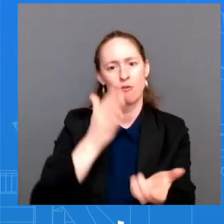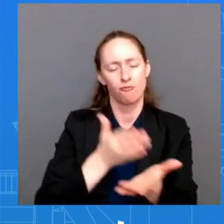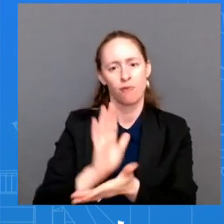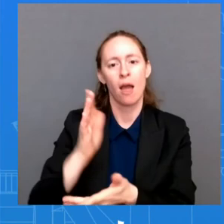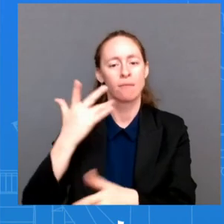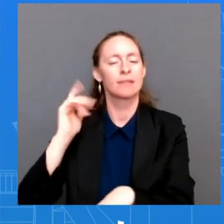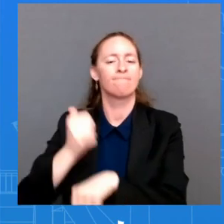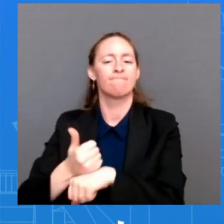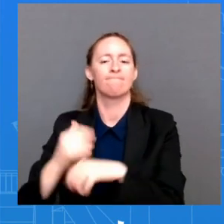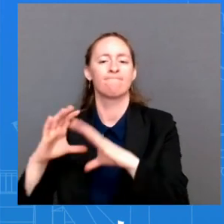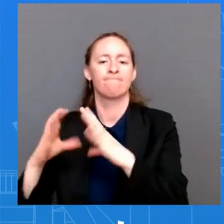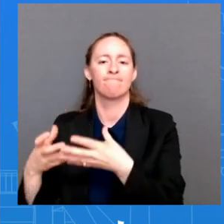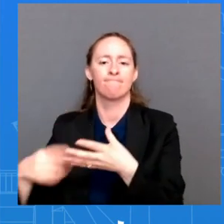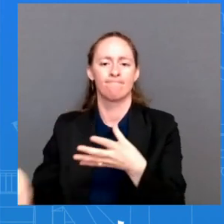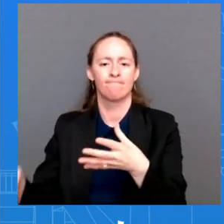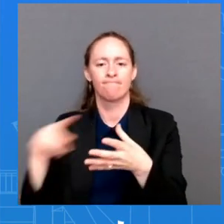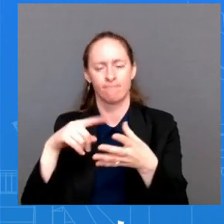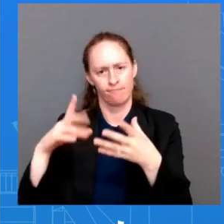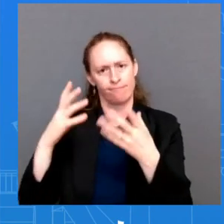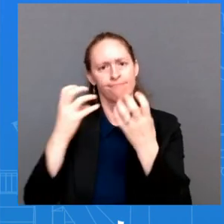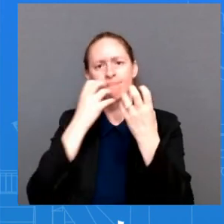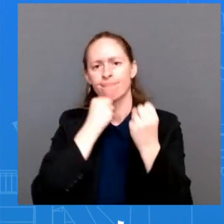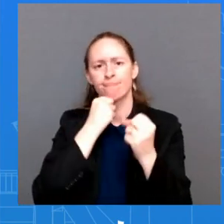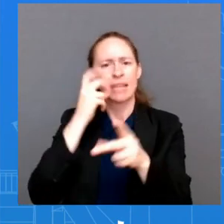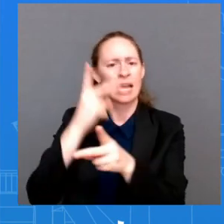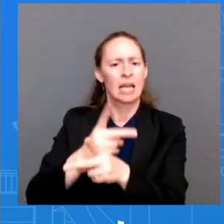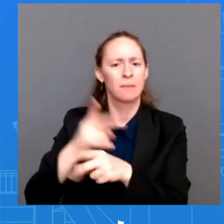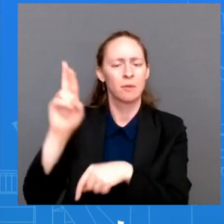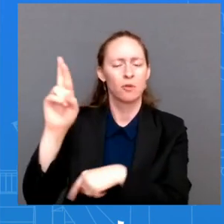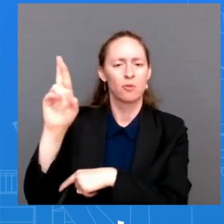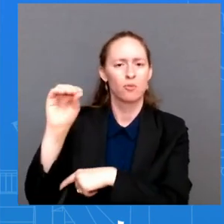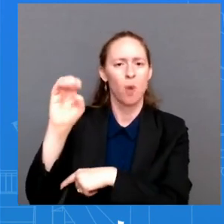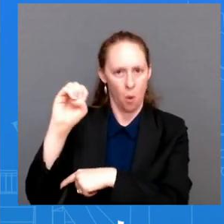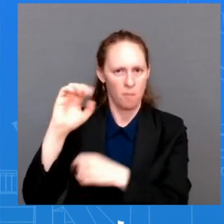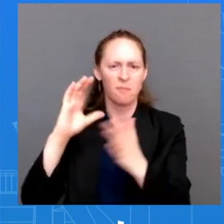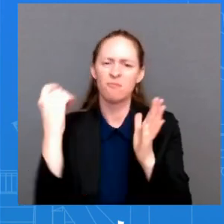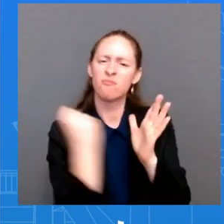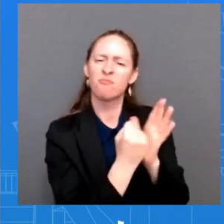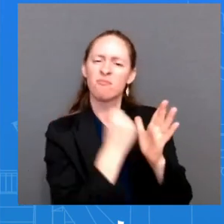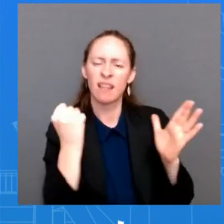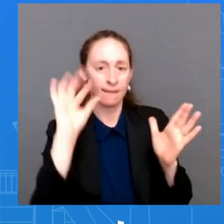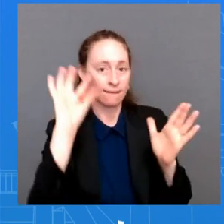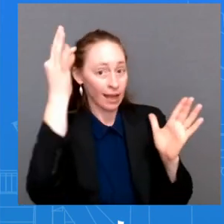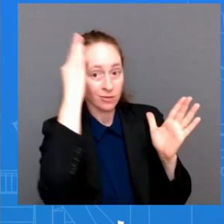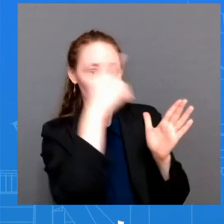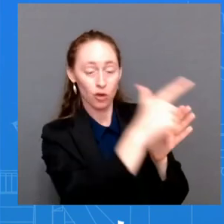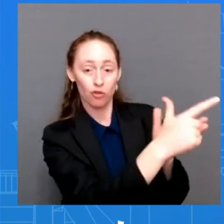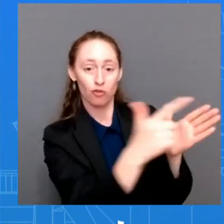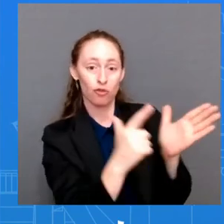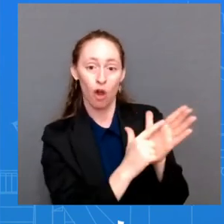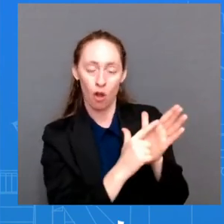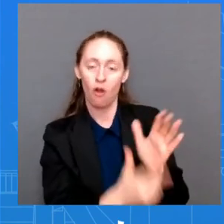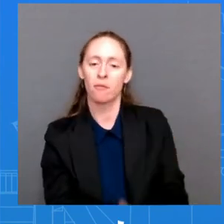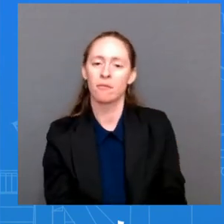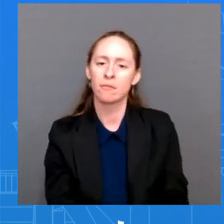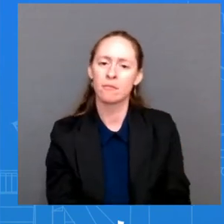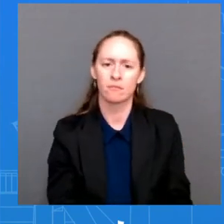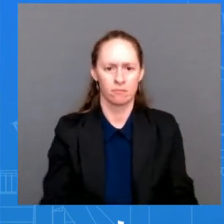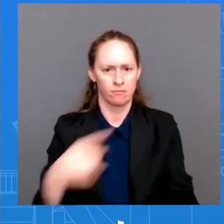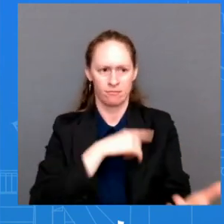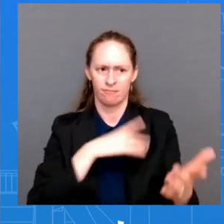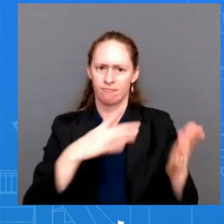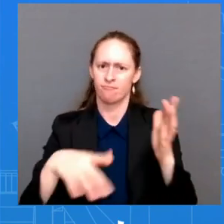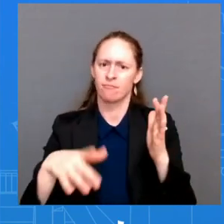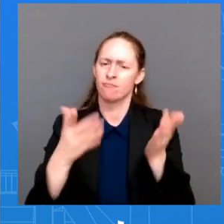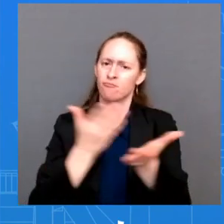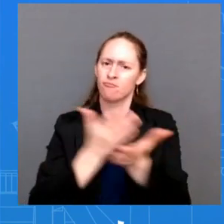so the majority of americans we they support that as woman's right to choose and again congress must act as the president has said many